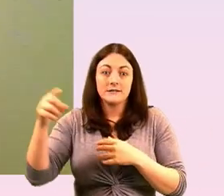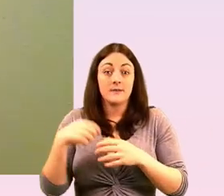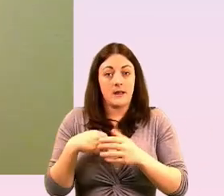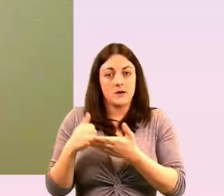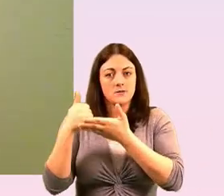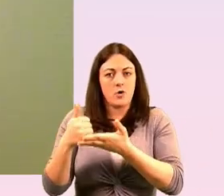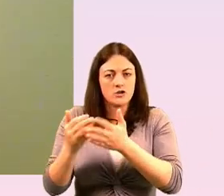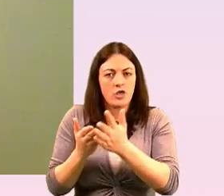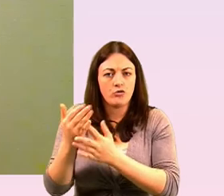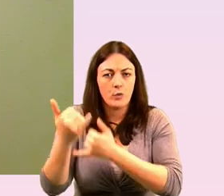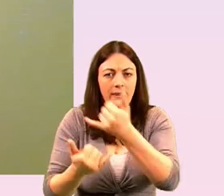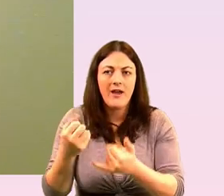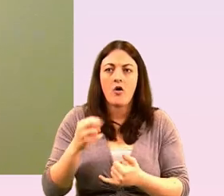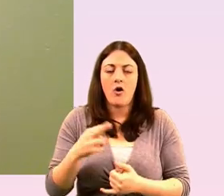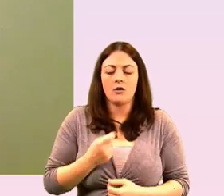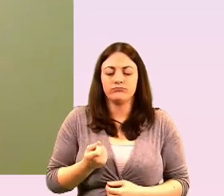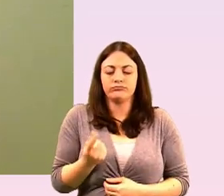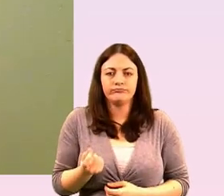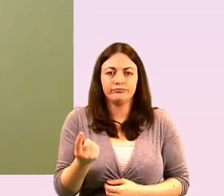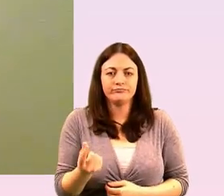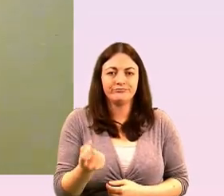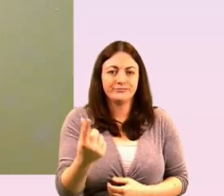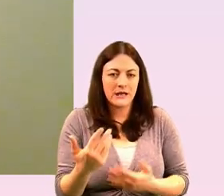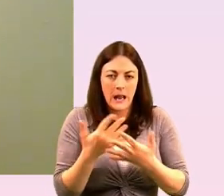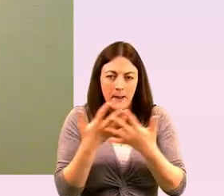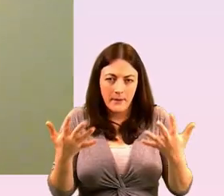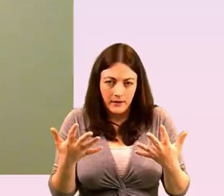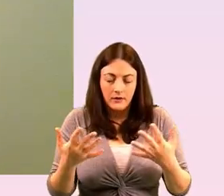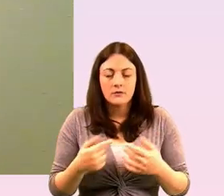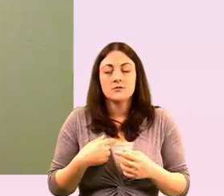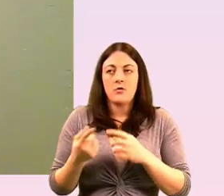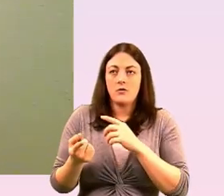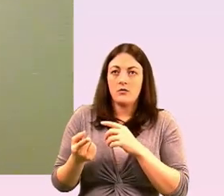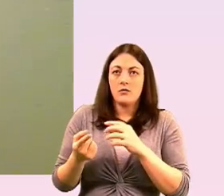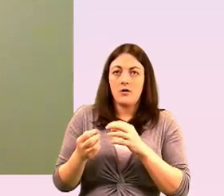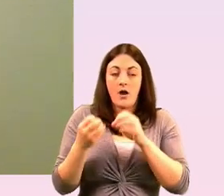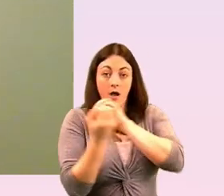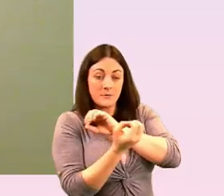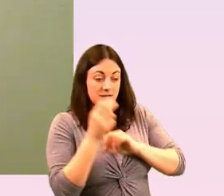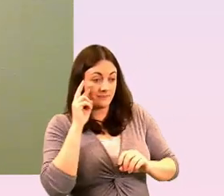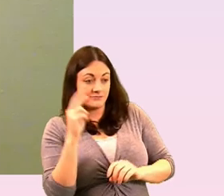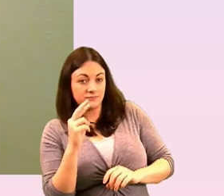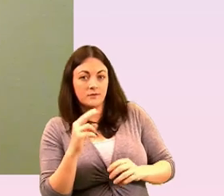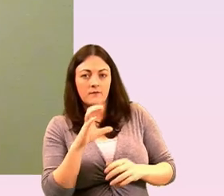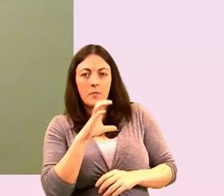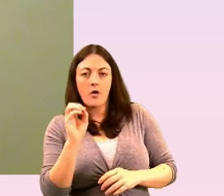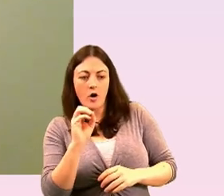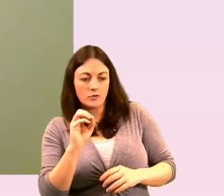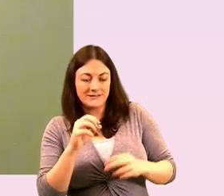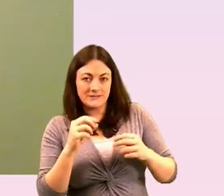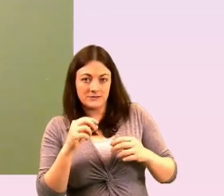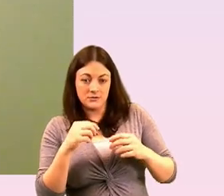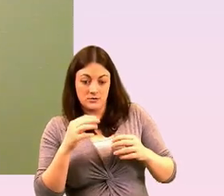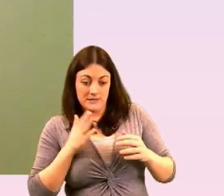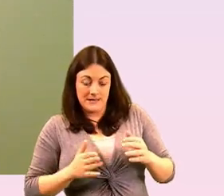year um and i think you know um i suppose to flip it back on the corporate side you know we really need to challenge ourselves to see are we